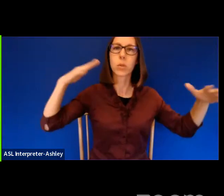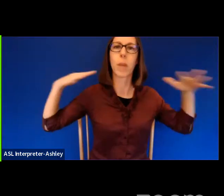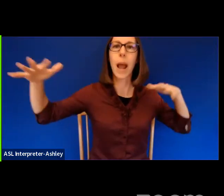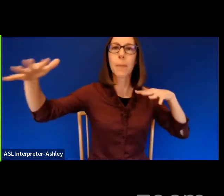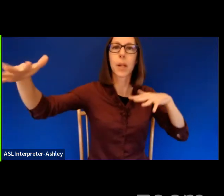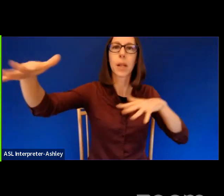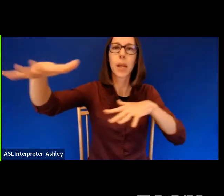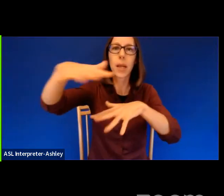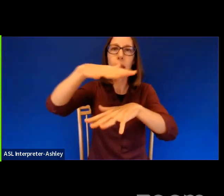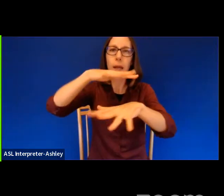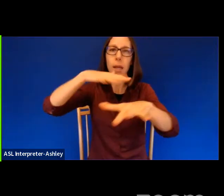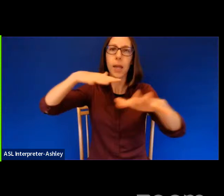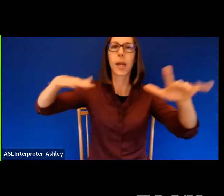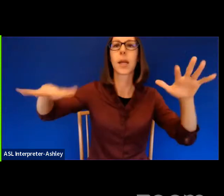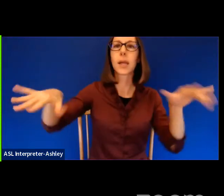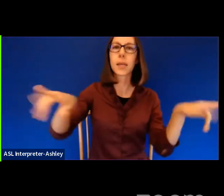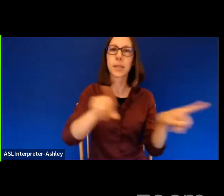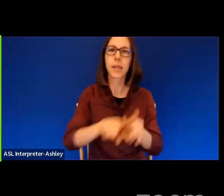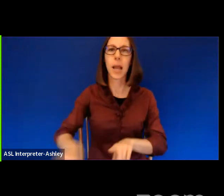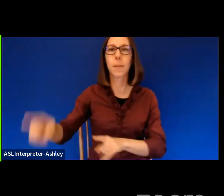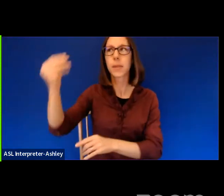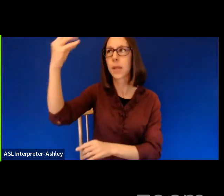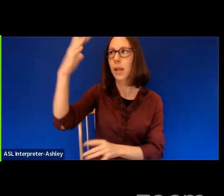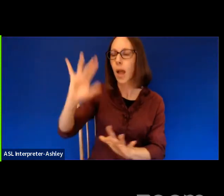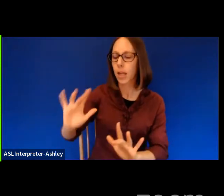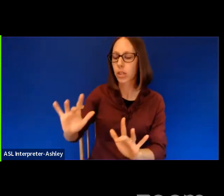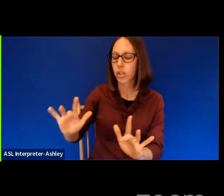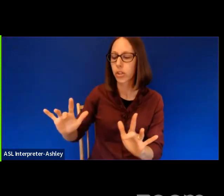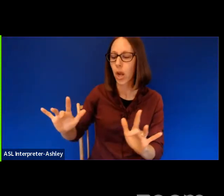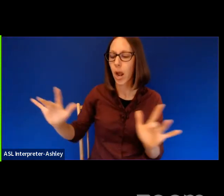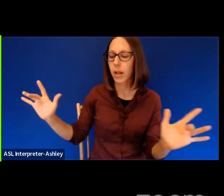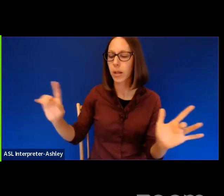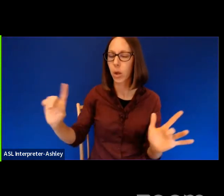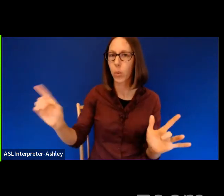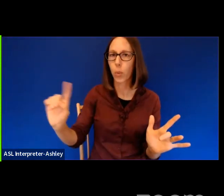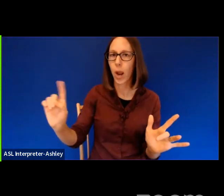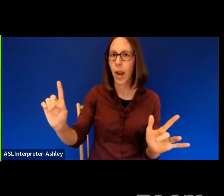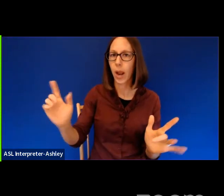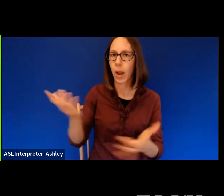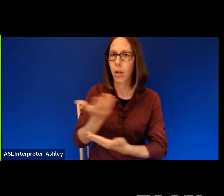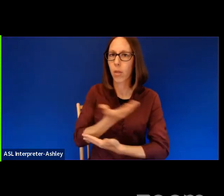barely shining from below the baby's cracked door.